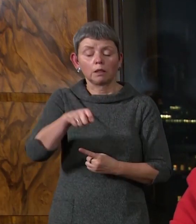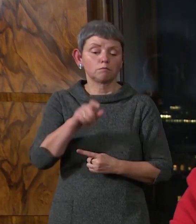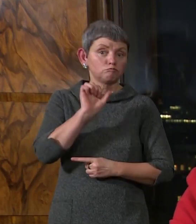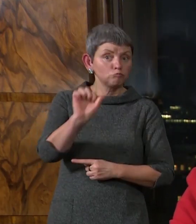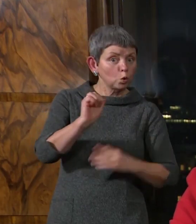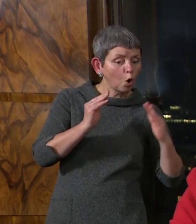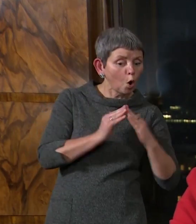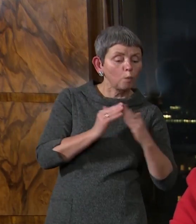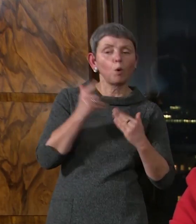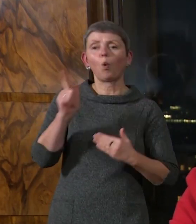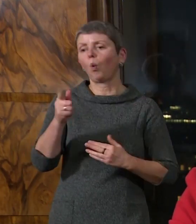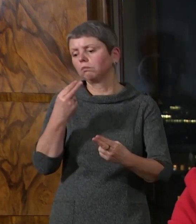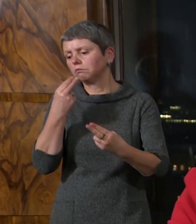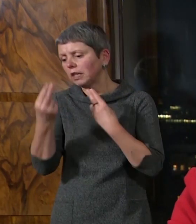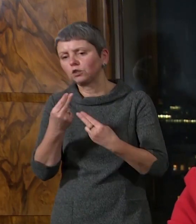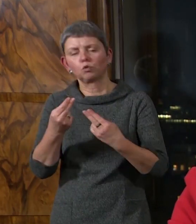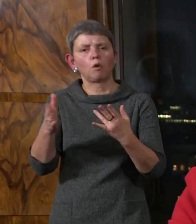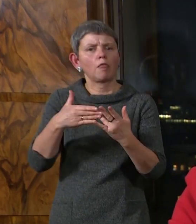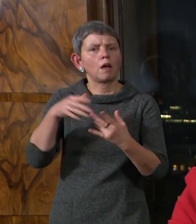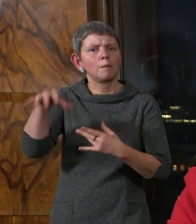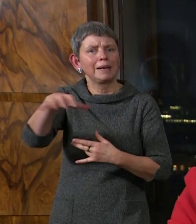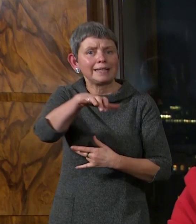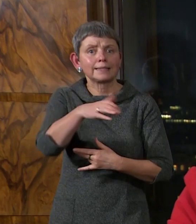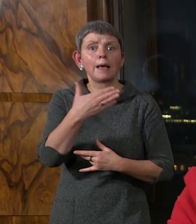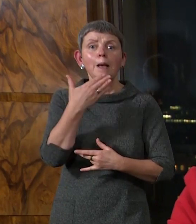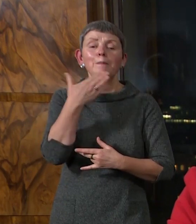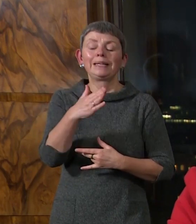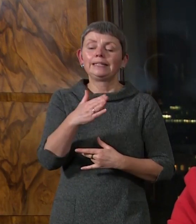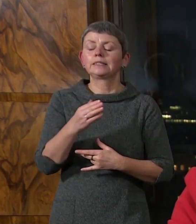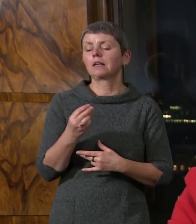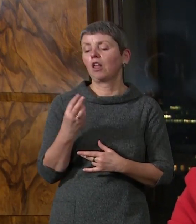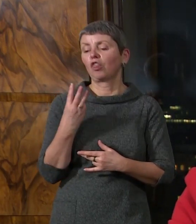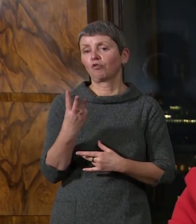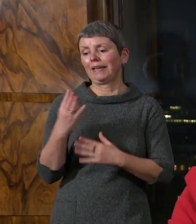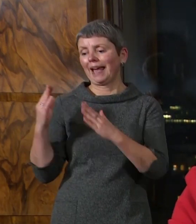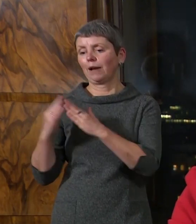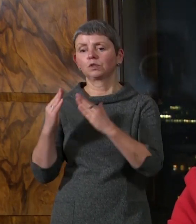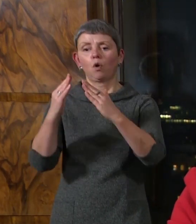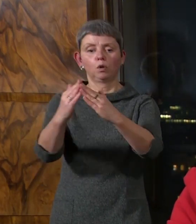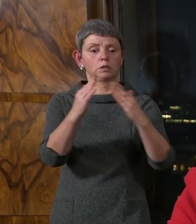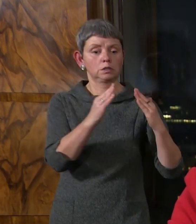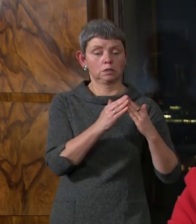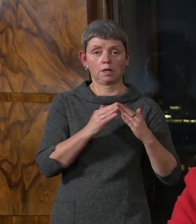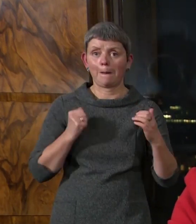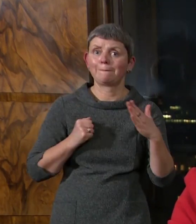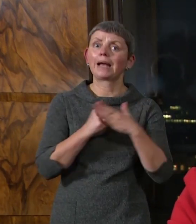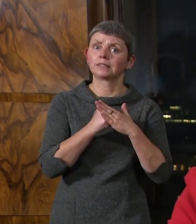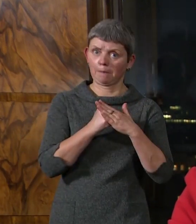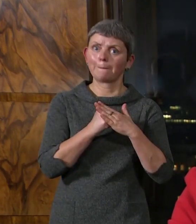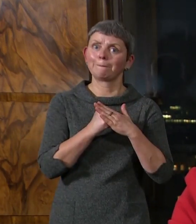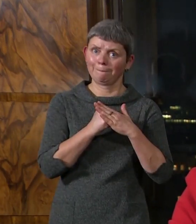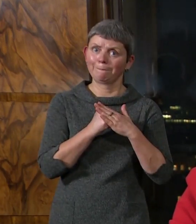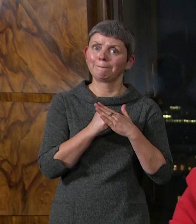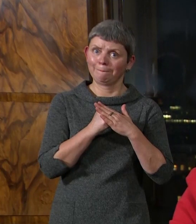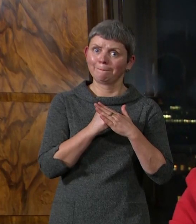home or in indoor public places, please limit the number of households represented in your group to a maximum of